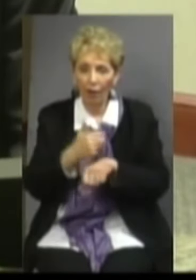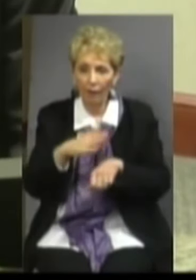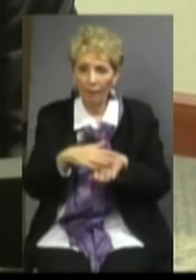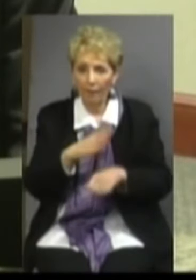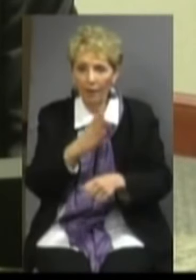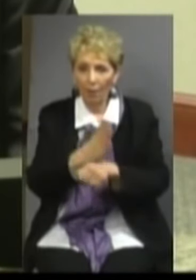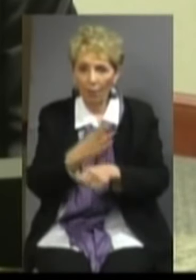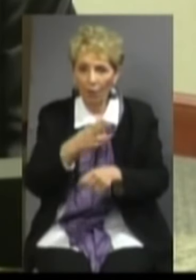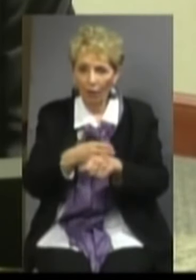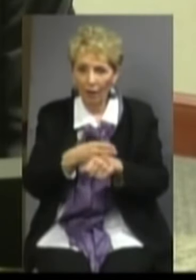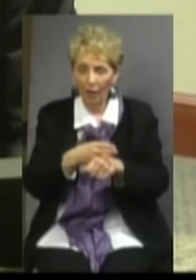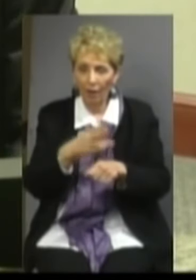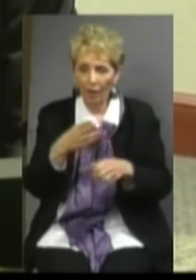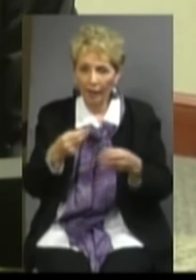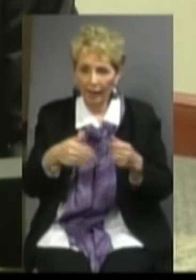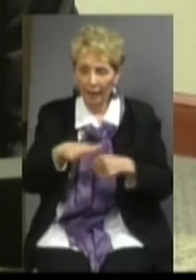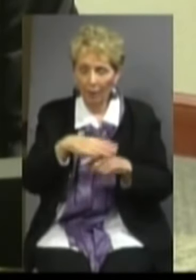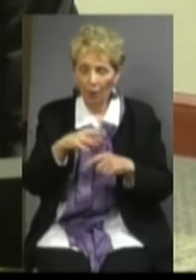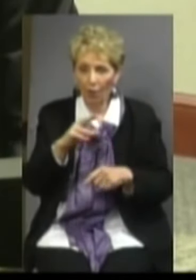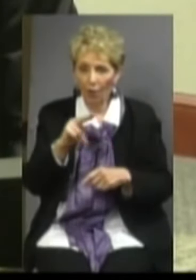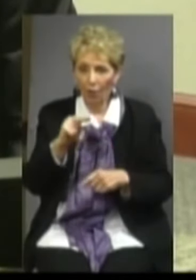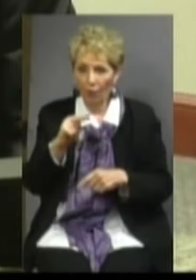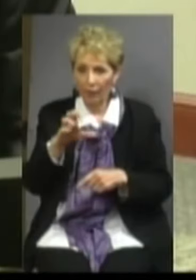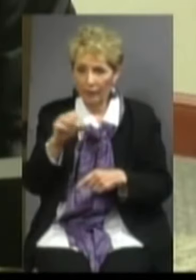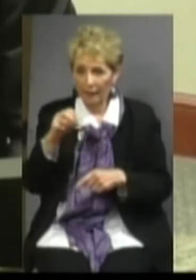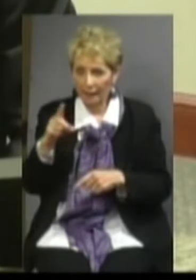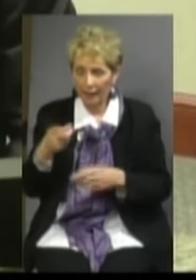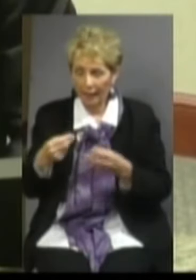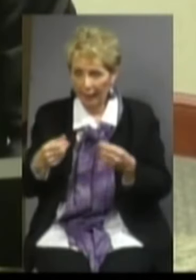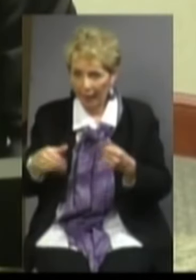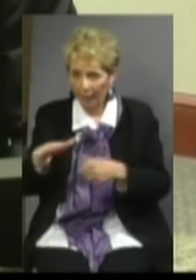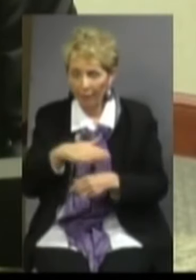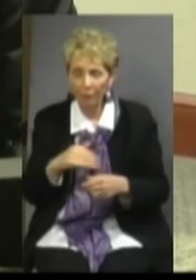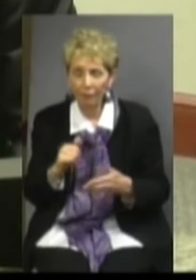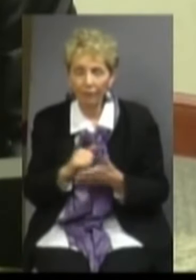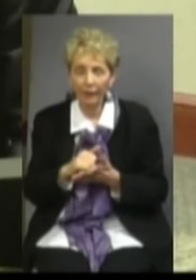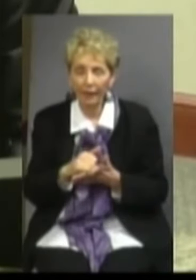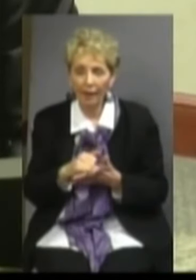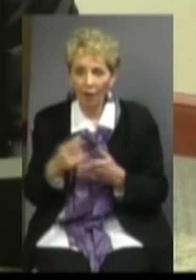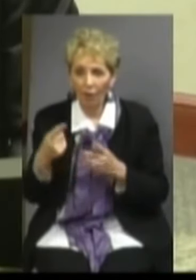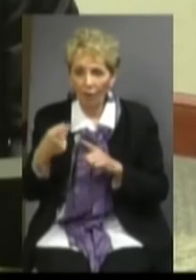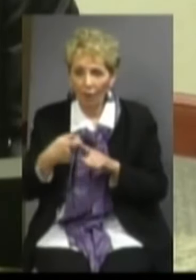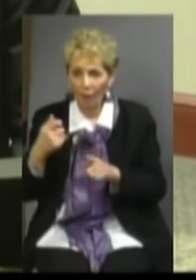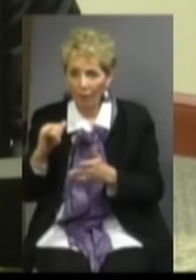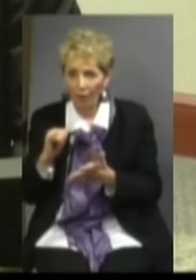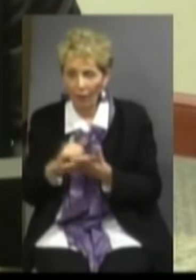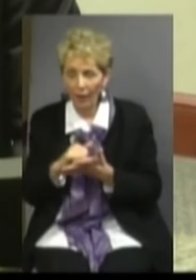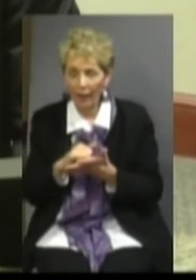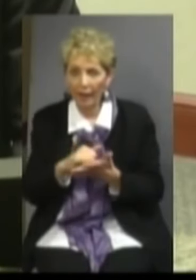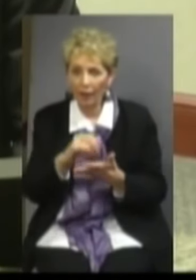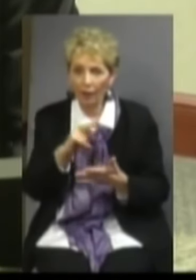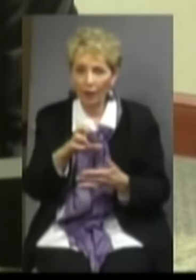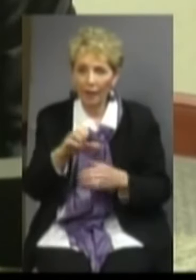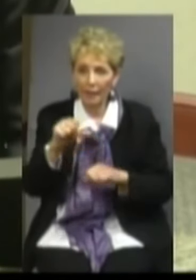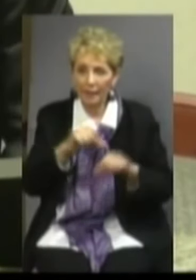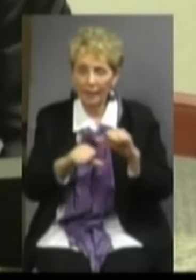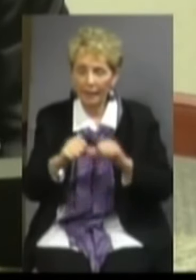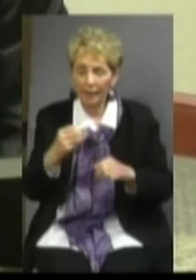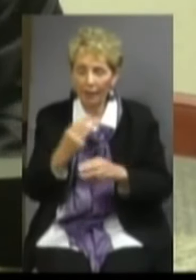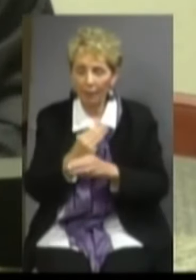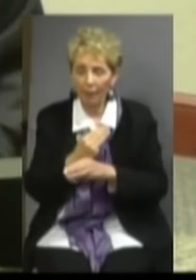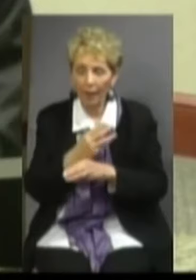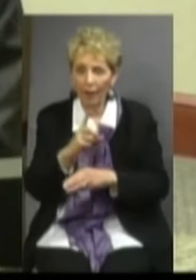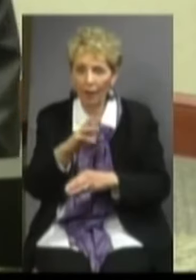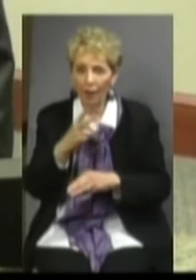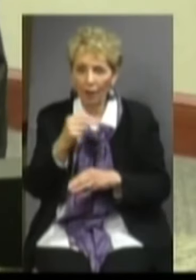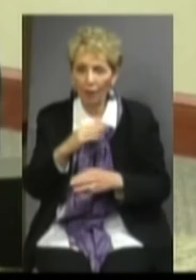Broughton campus or on the North Carolina School for the Deaf campus. An offshoot of the North Carolina School of Science and Math in Durham, it